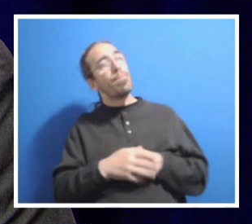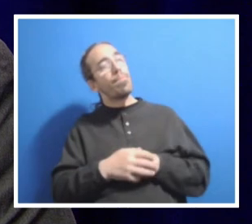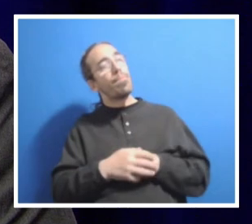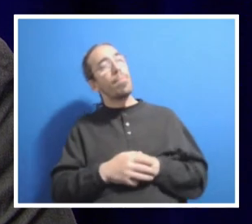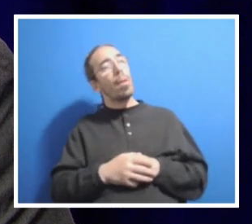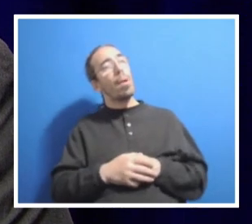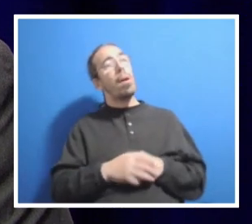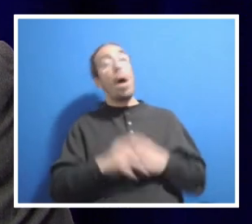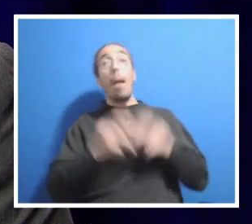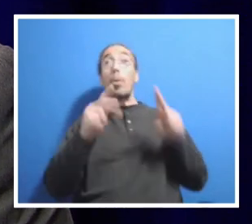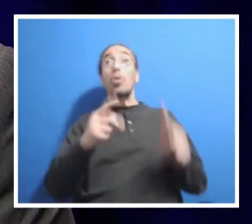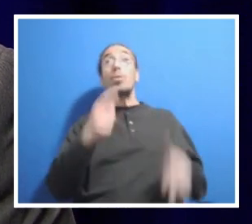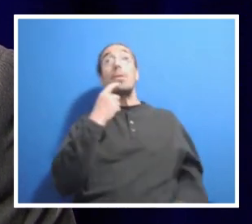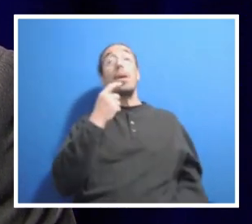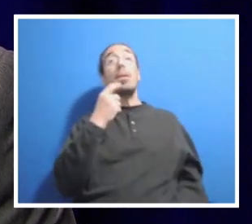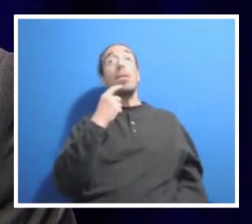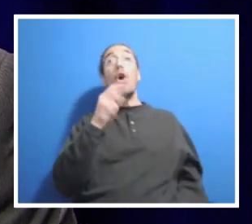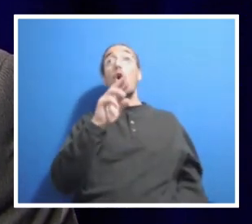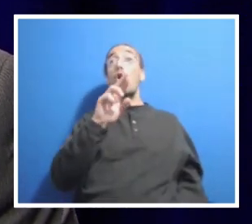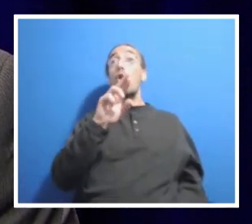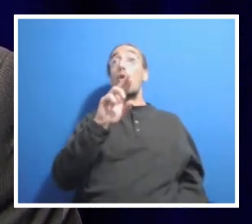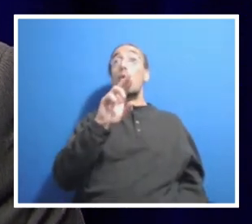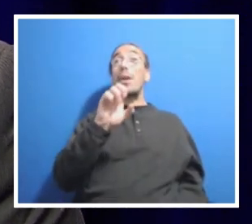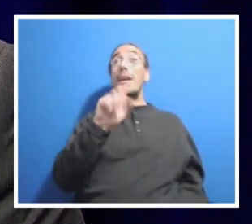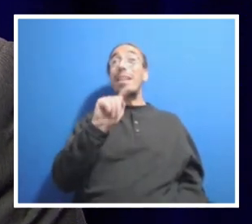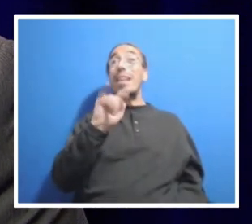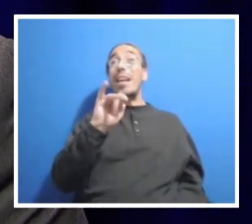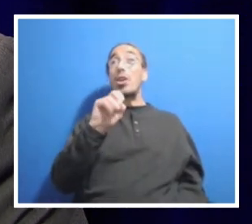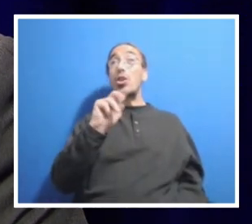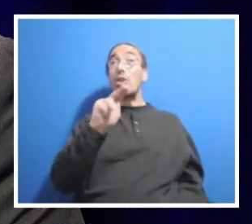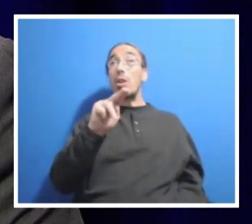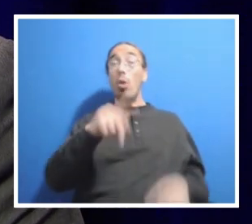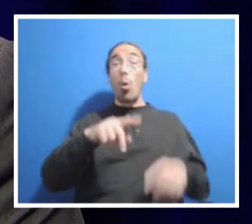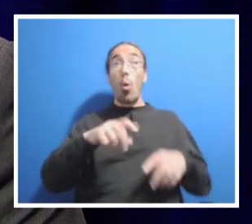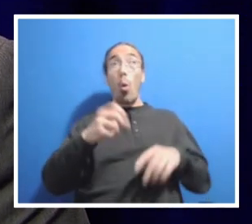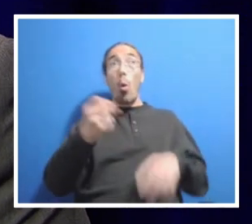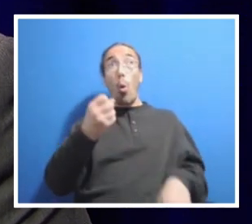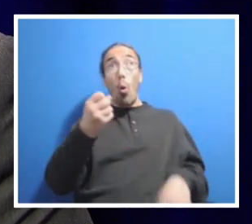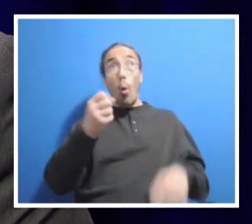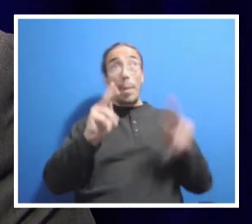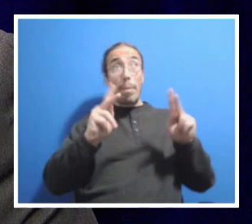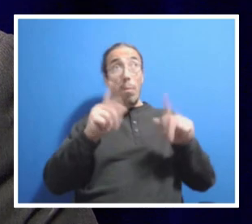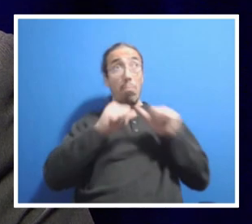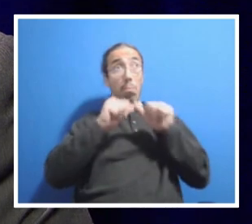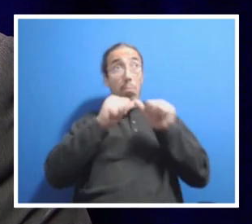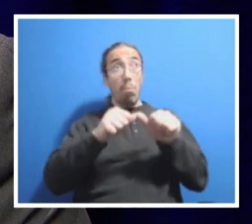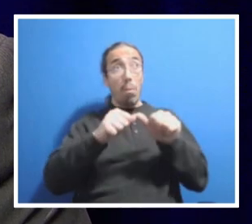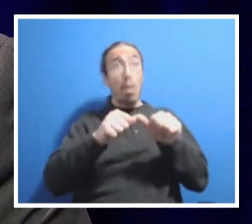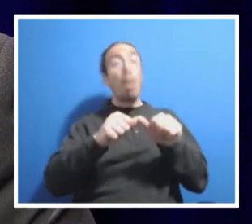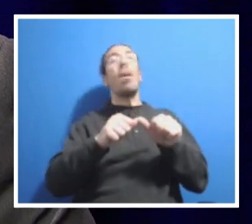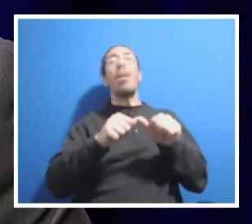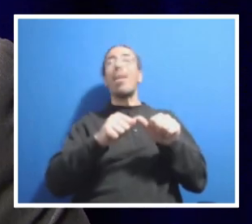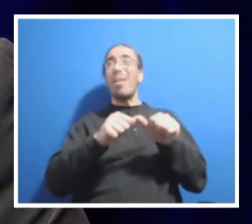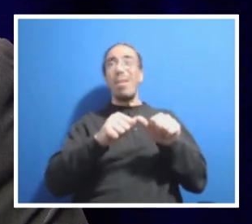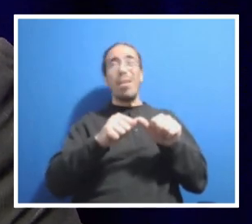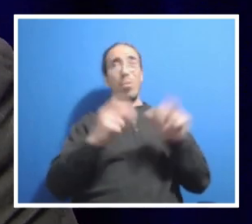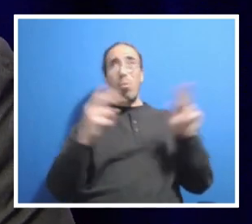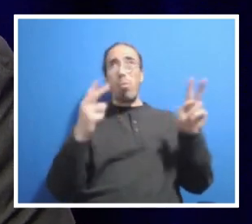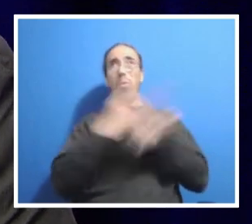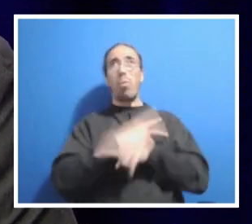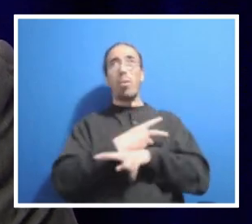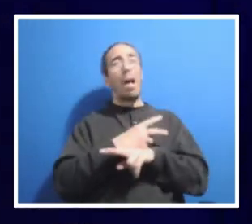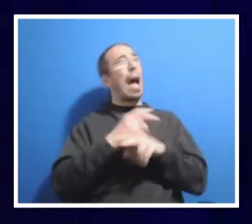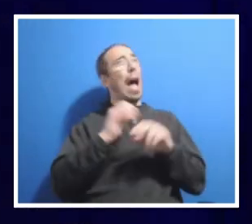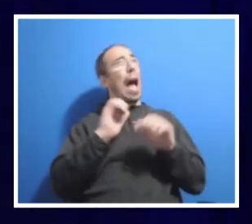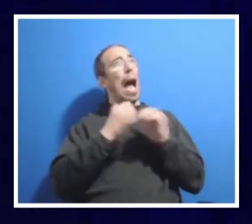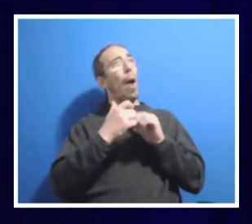in that retention is also at an all-time low. So what is the university doing to attract and retain our top